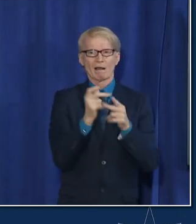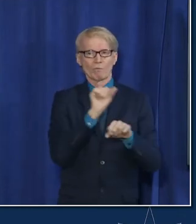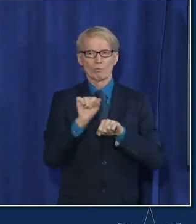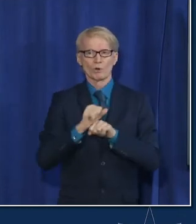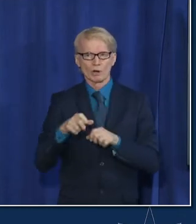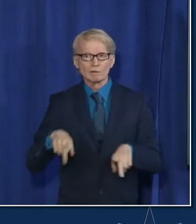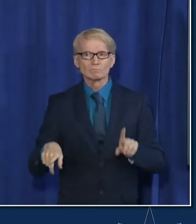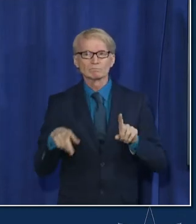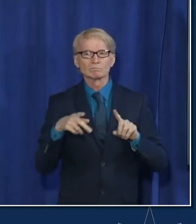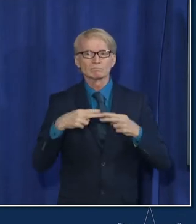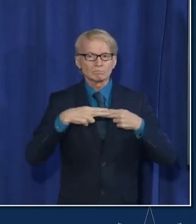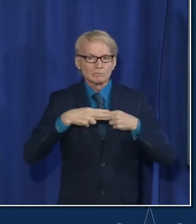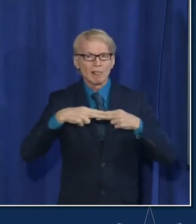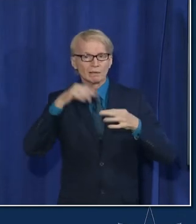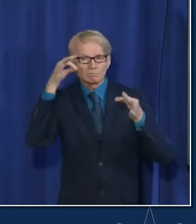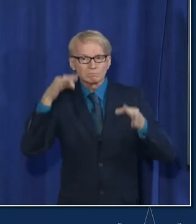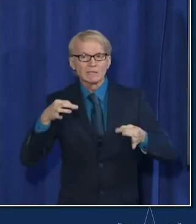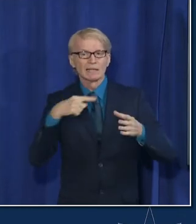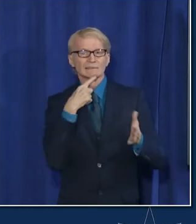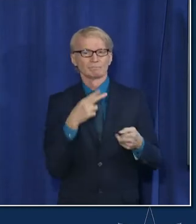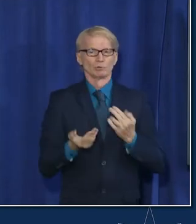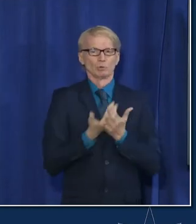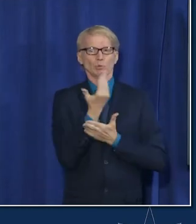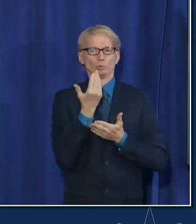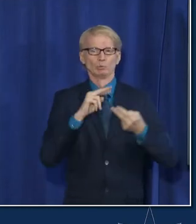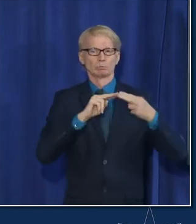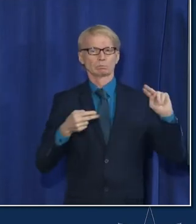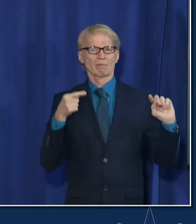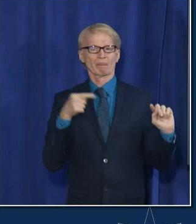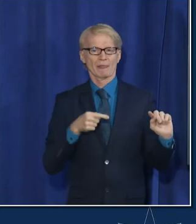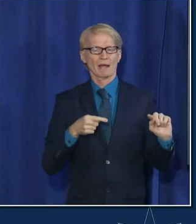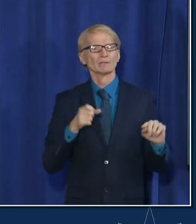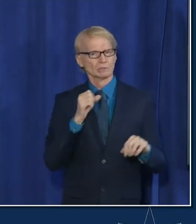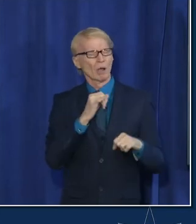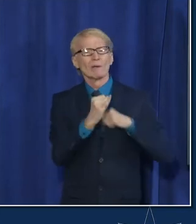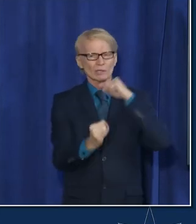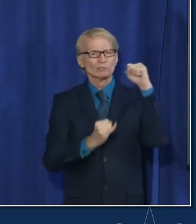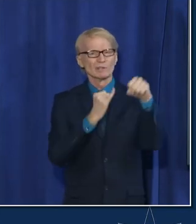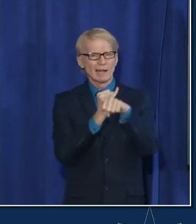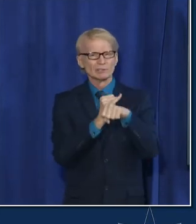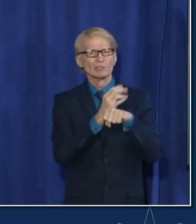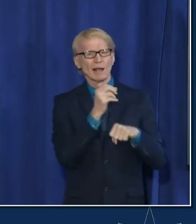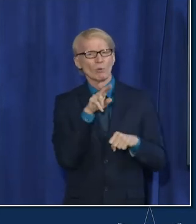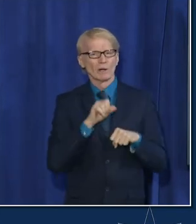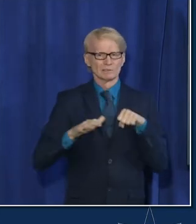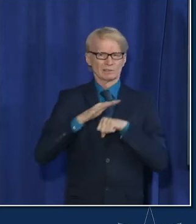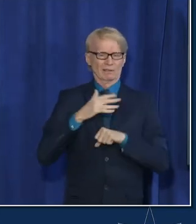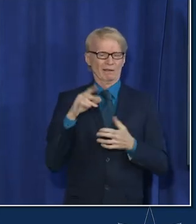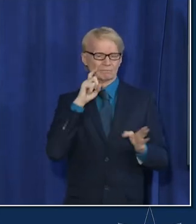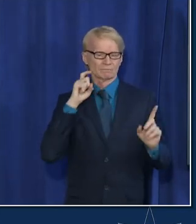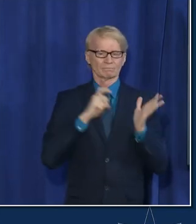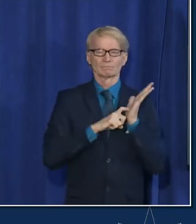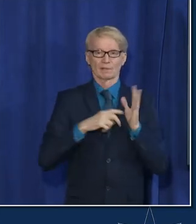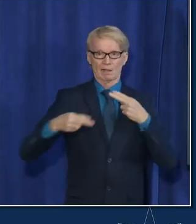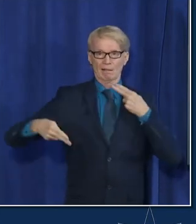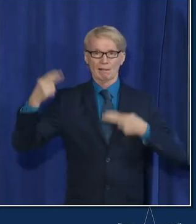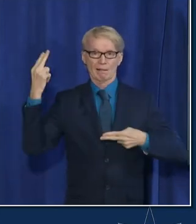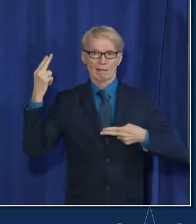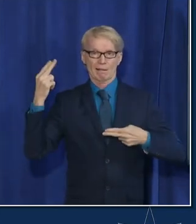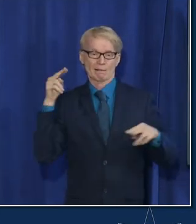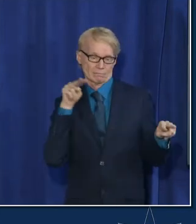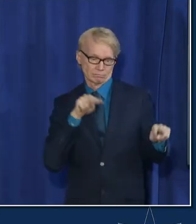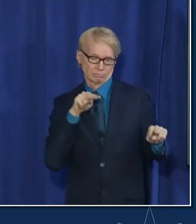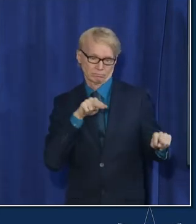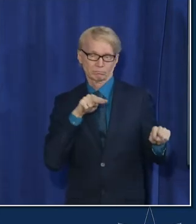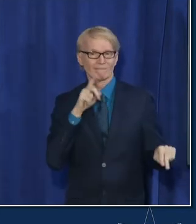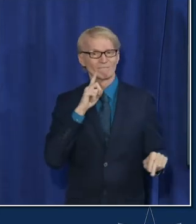and it's really an example of the investments that have been made um not just nationally but internationally in terms of this higher level of testing and surveillance and